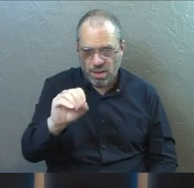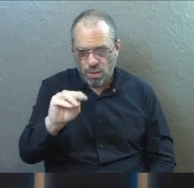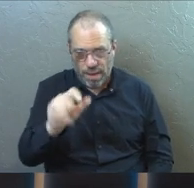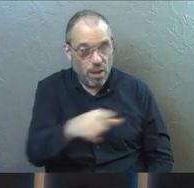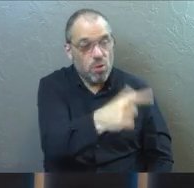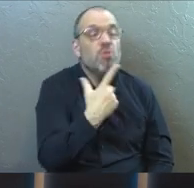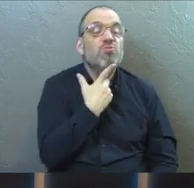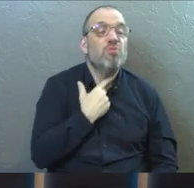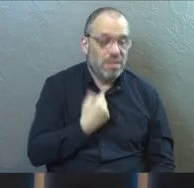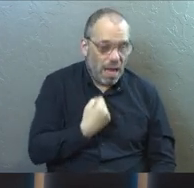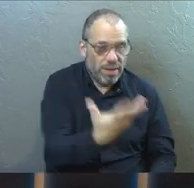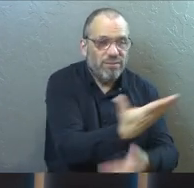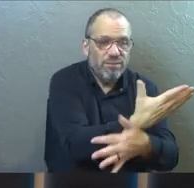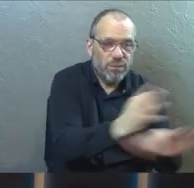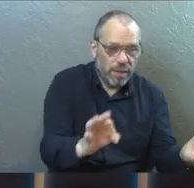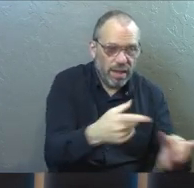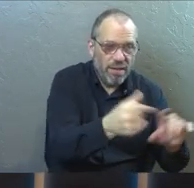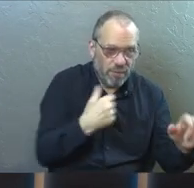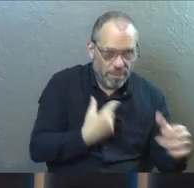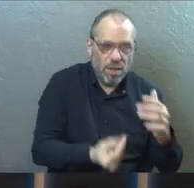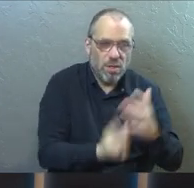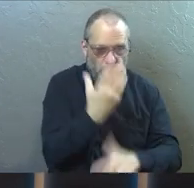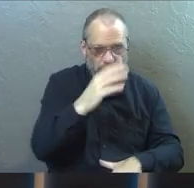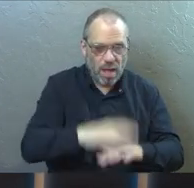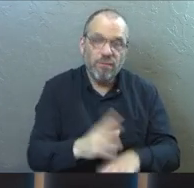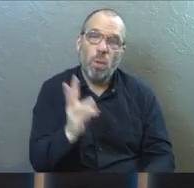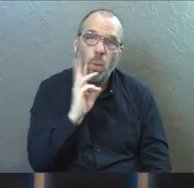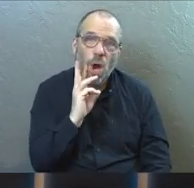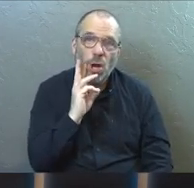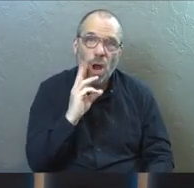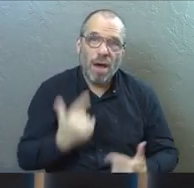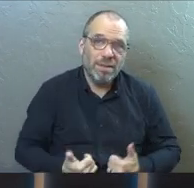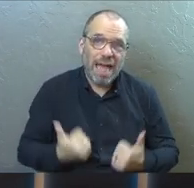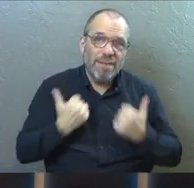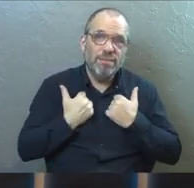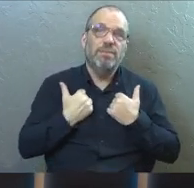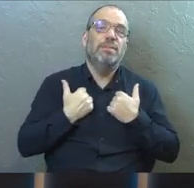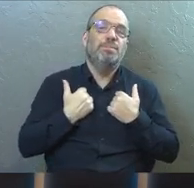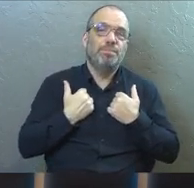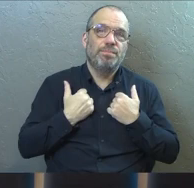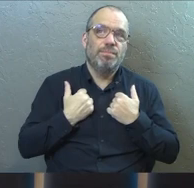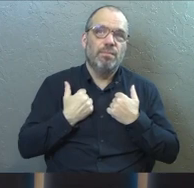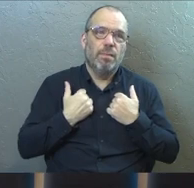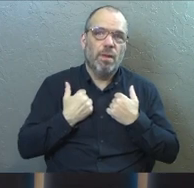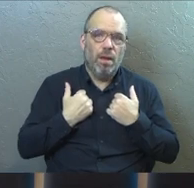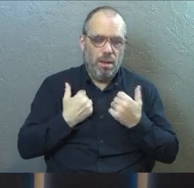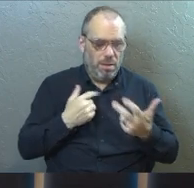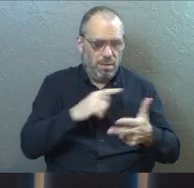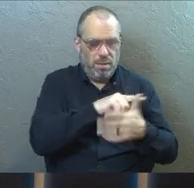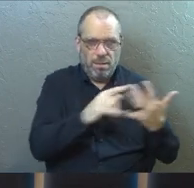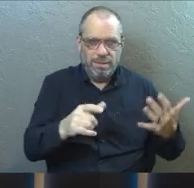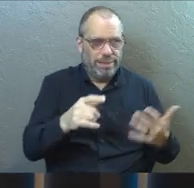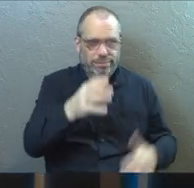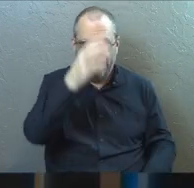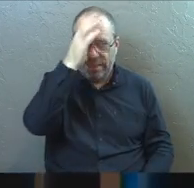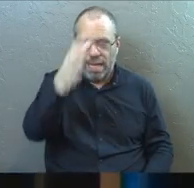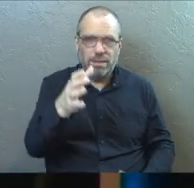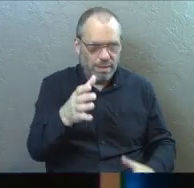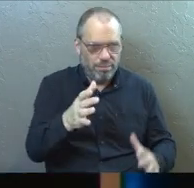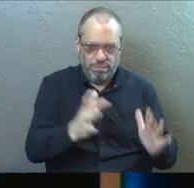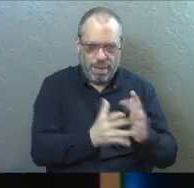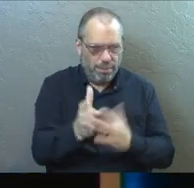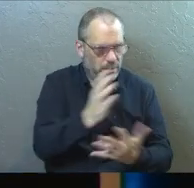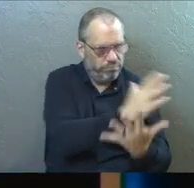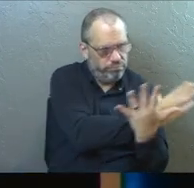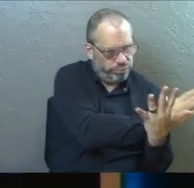thirsty, I will give freely from the springs of the water of life. This concept is all through the